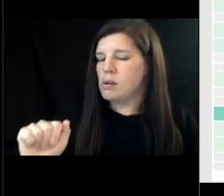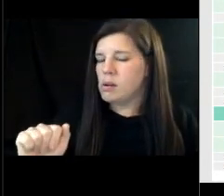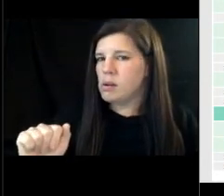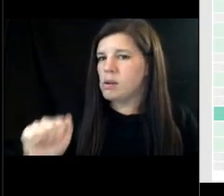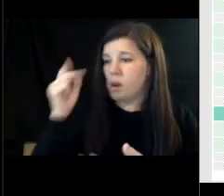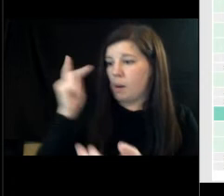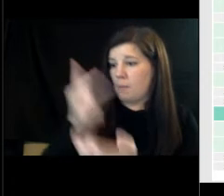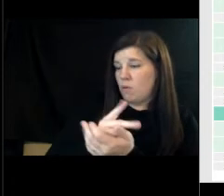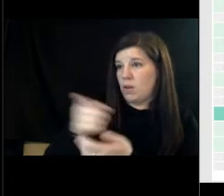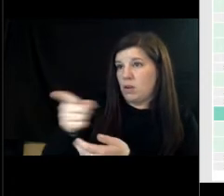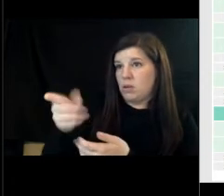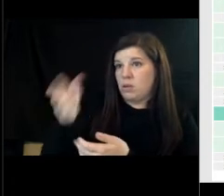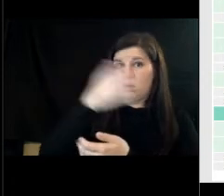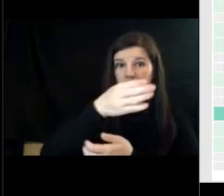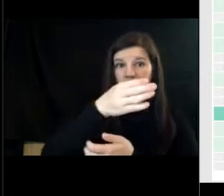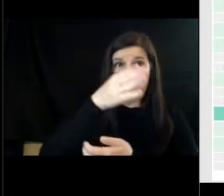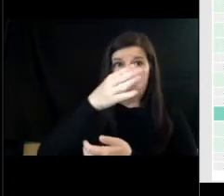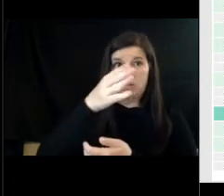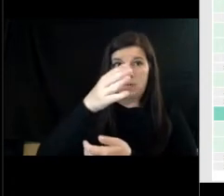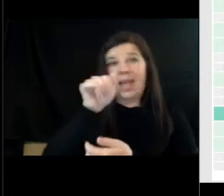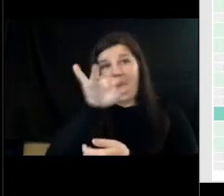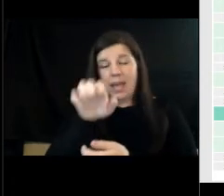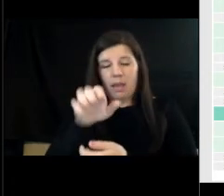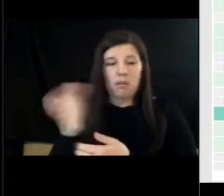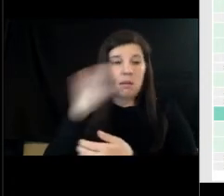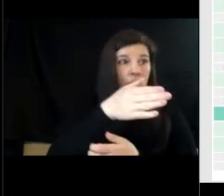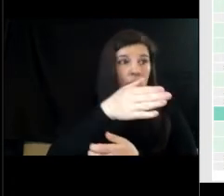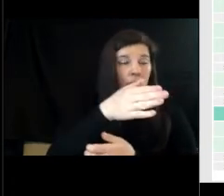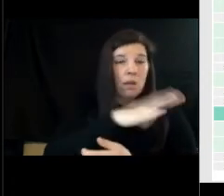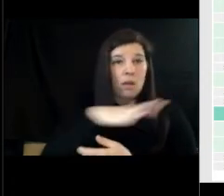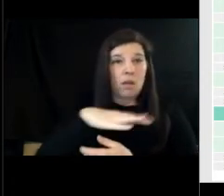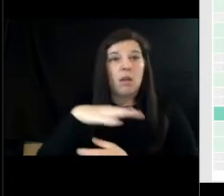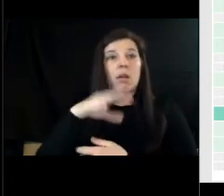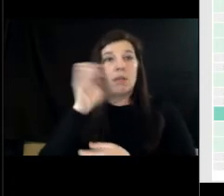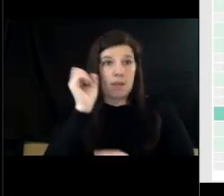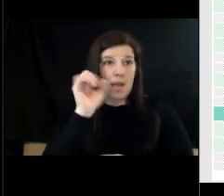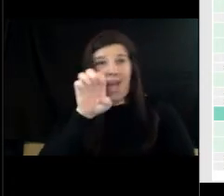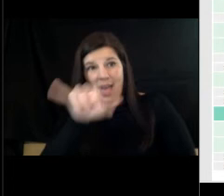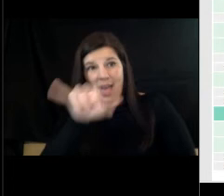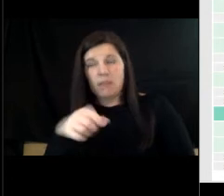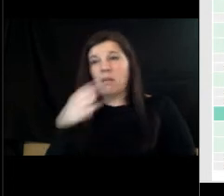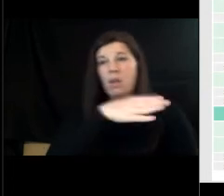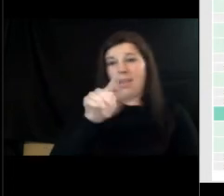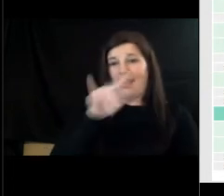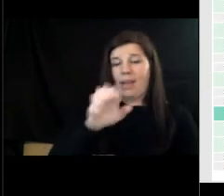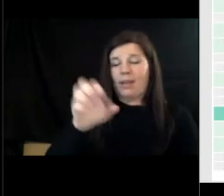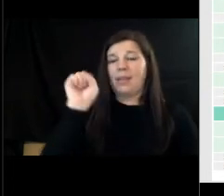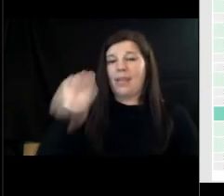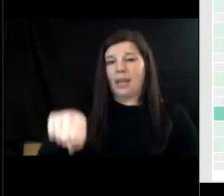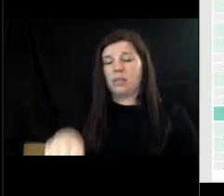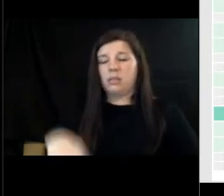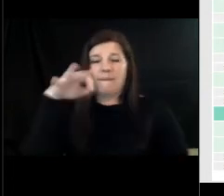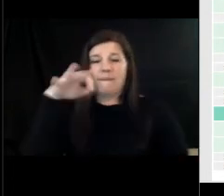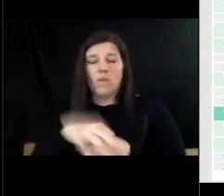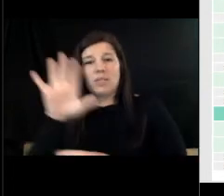yes commissioner haye aye commissioner turkin aye commissioner kelly yes the vote is five zero all right excellent